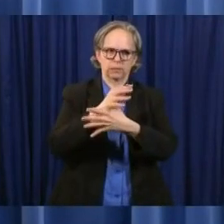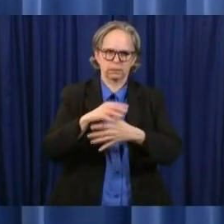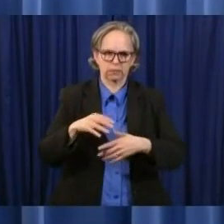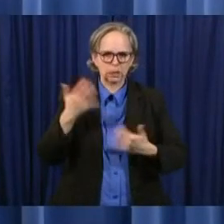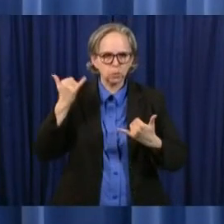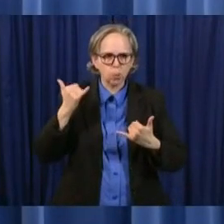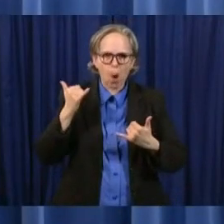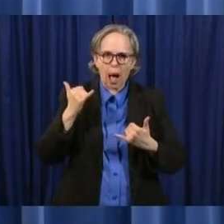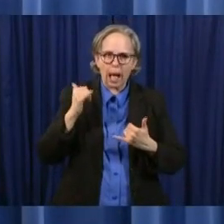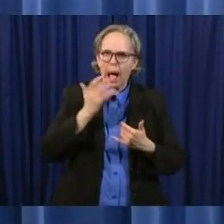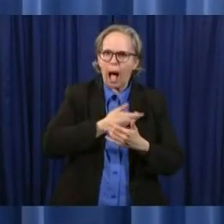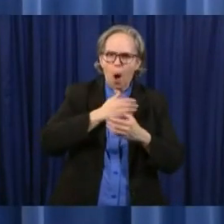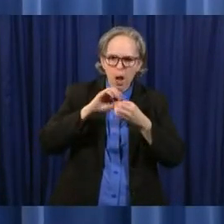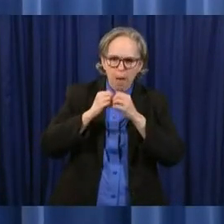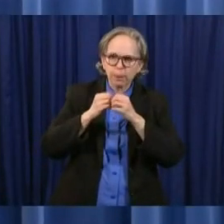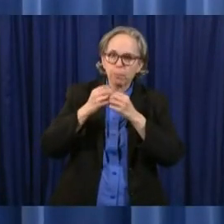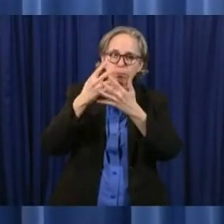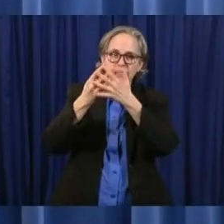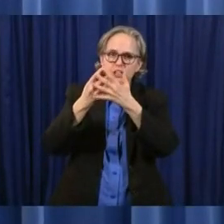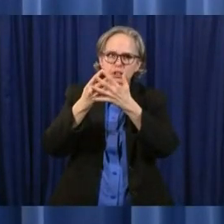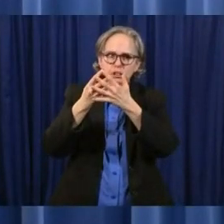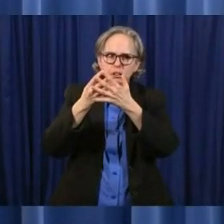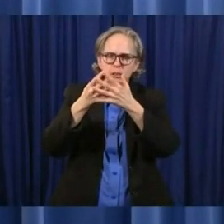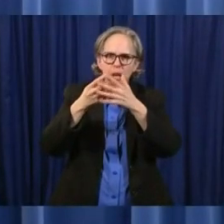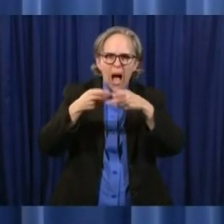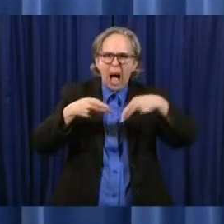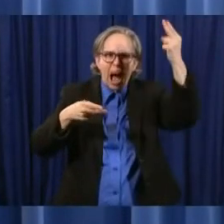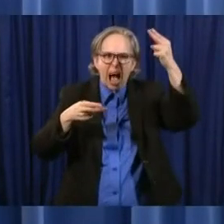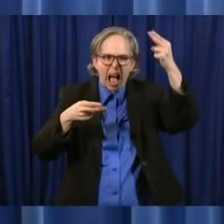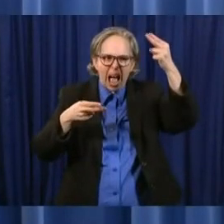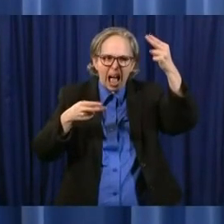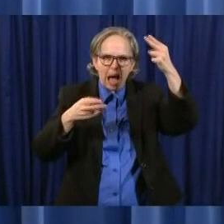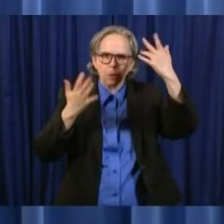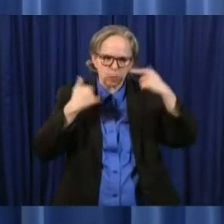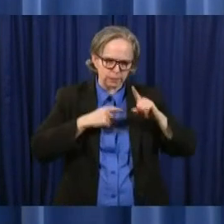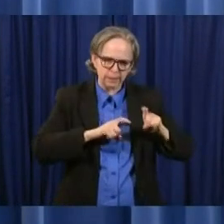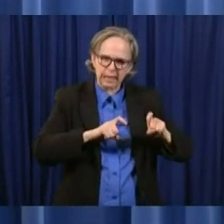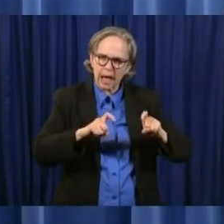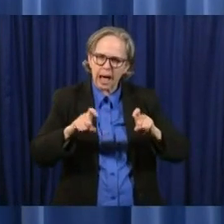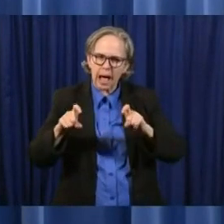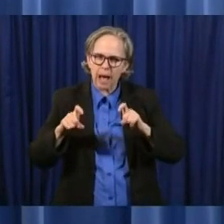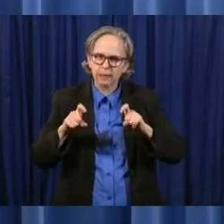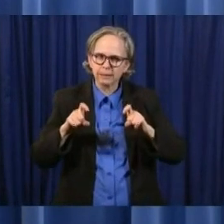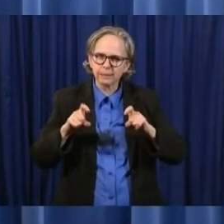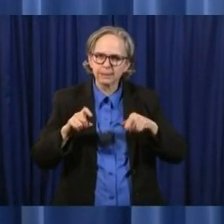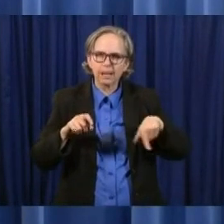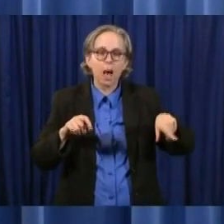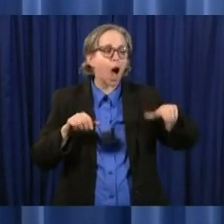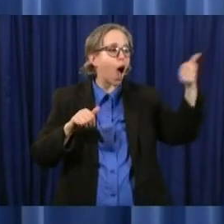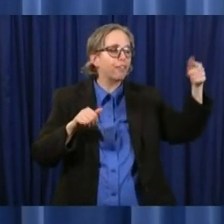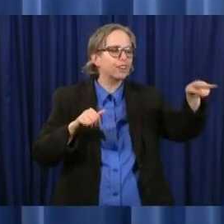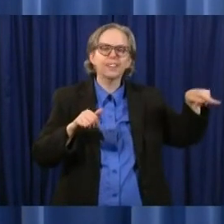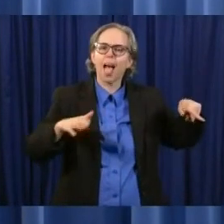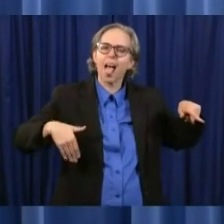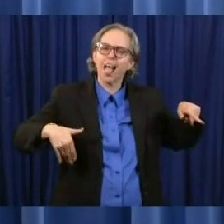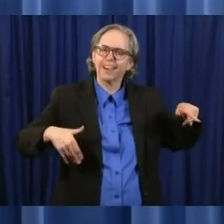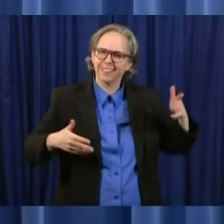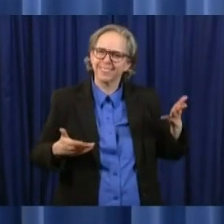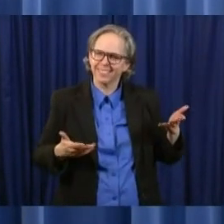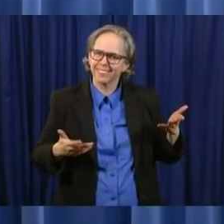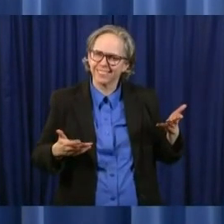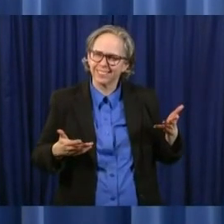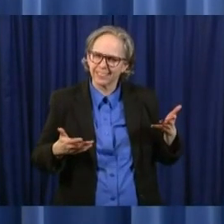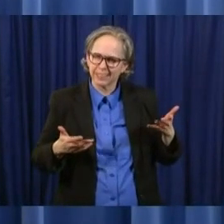higher uh than than other places is because we made a decision to go test everybody uh and when we've got a hot spot